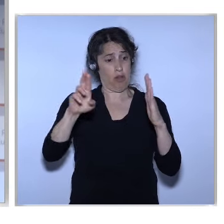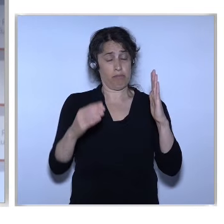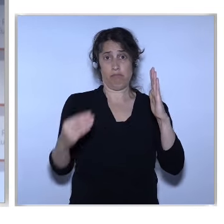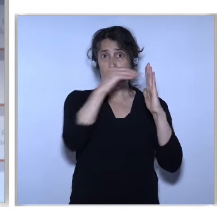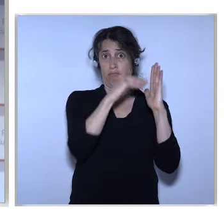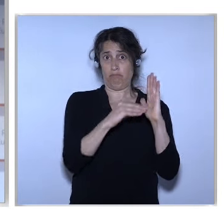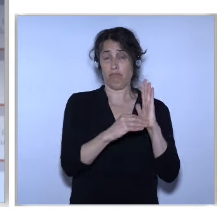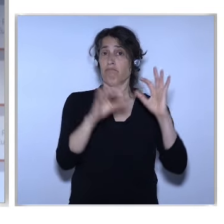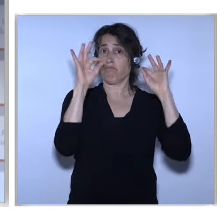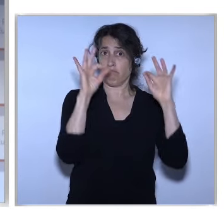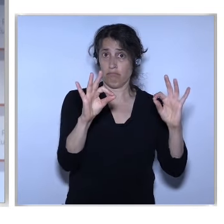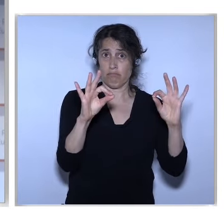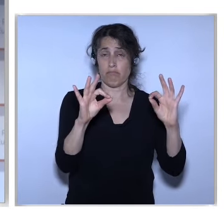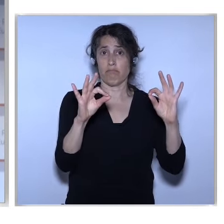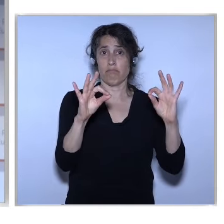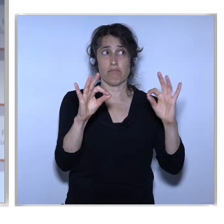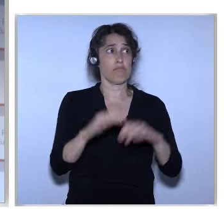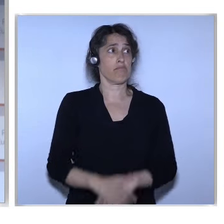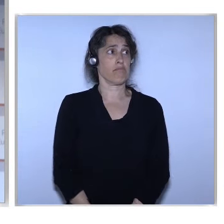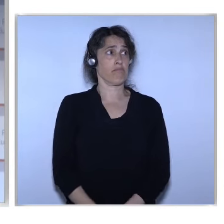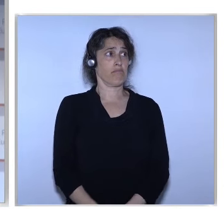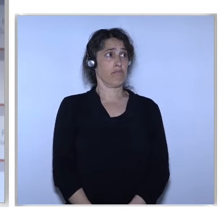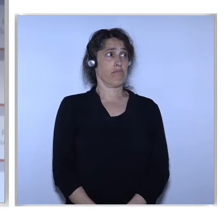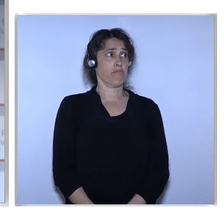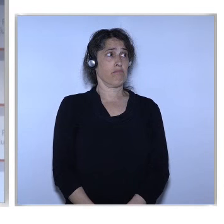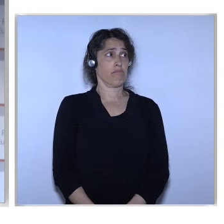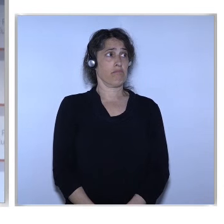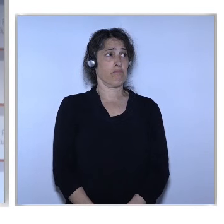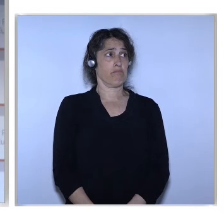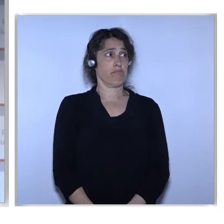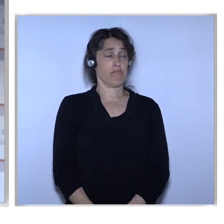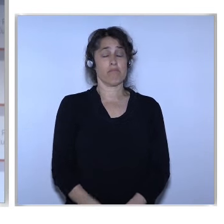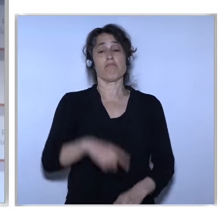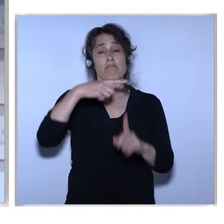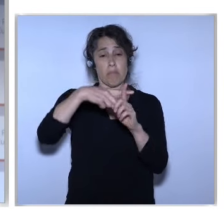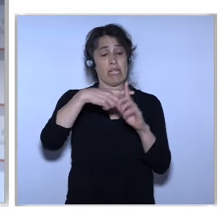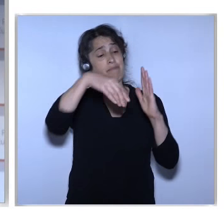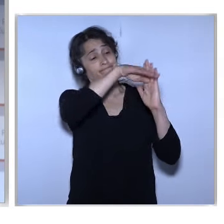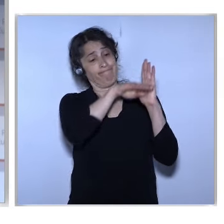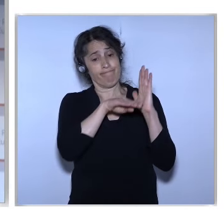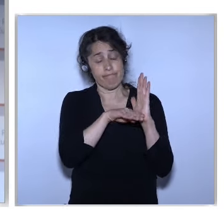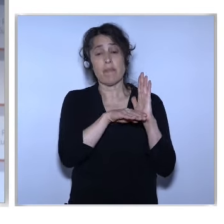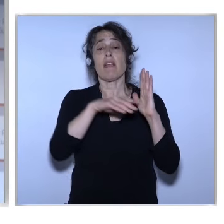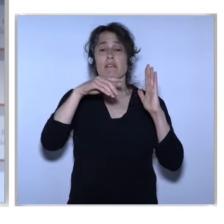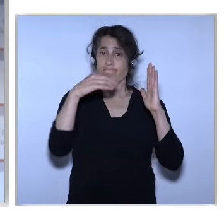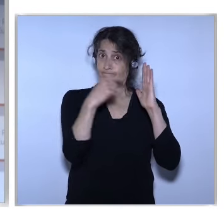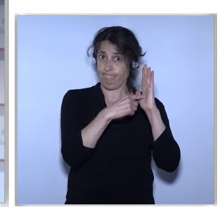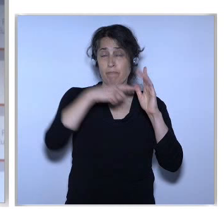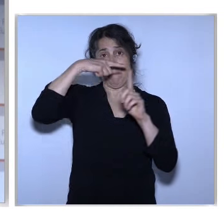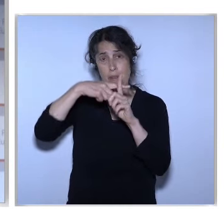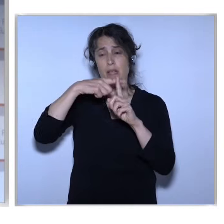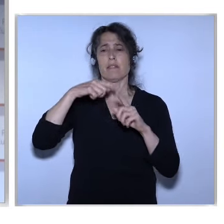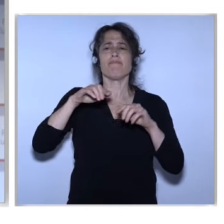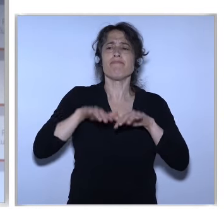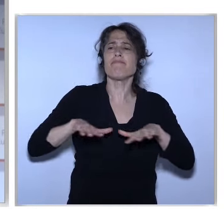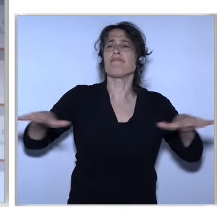Of the digital by default principle It requires digital transformation of every